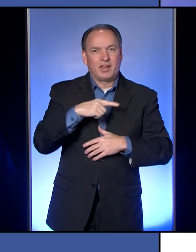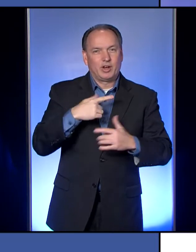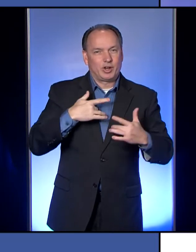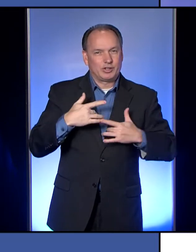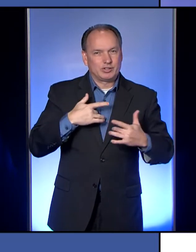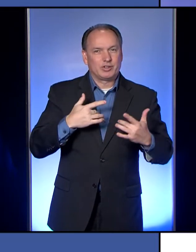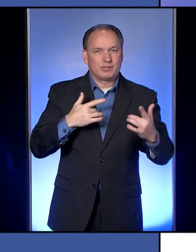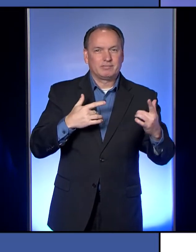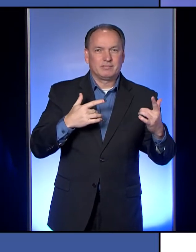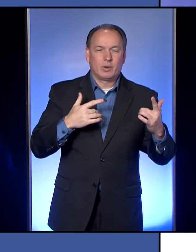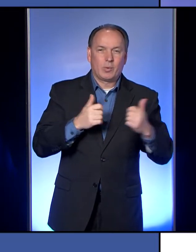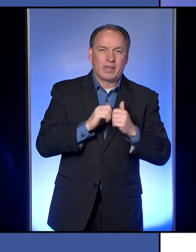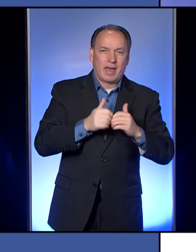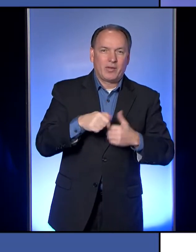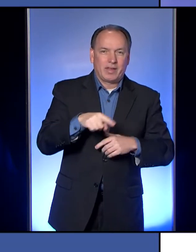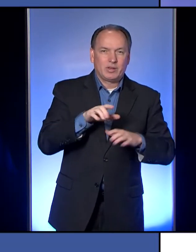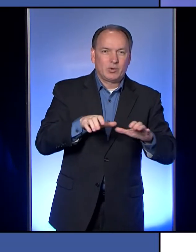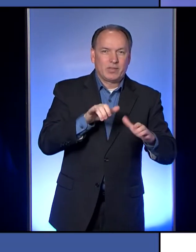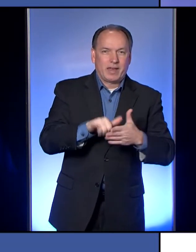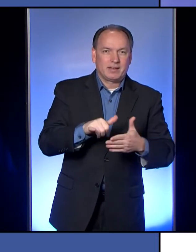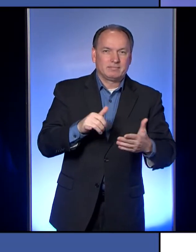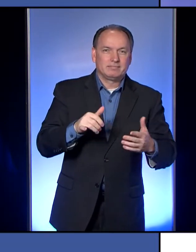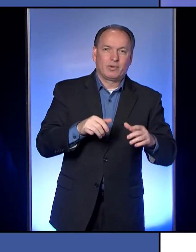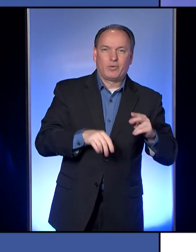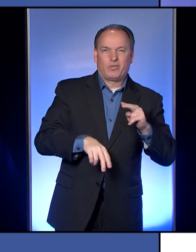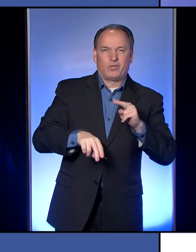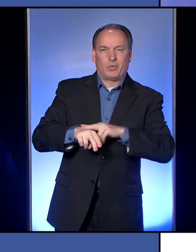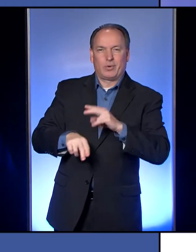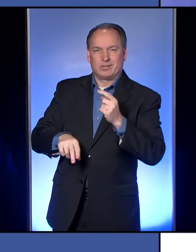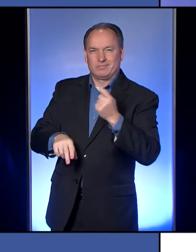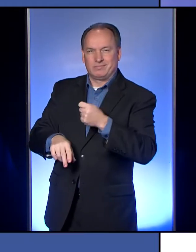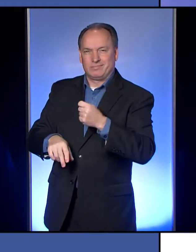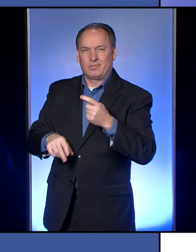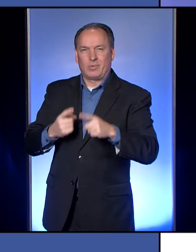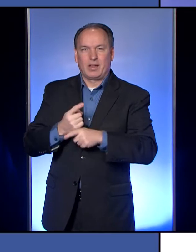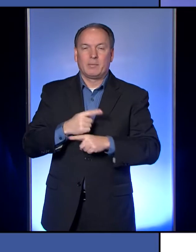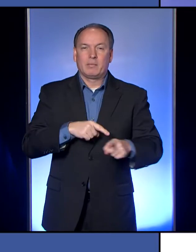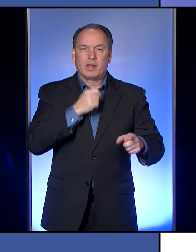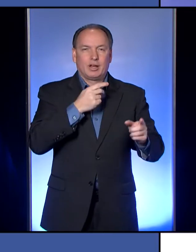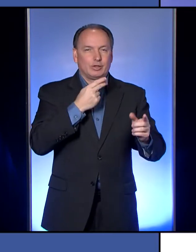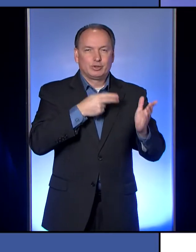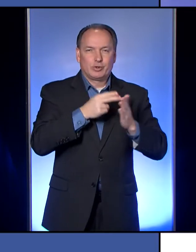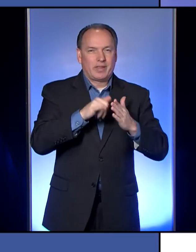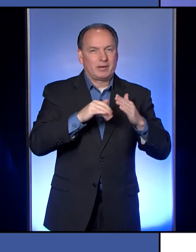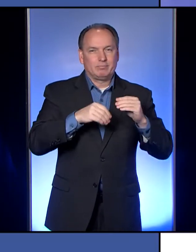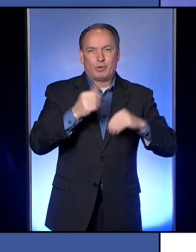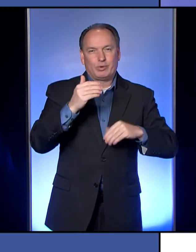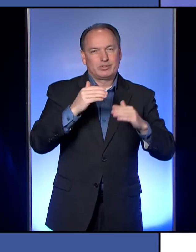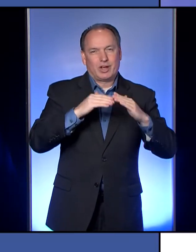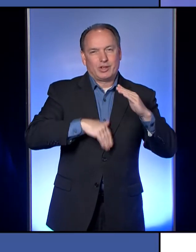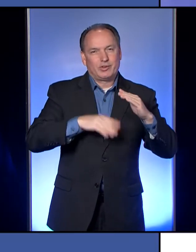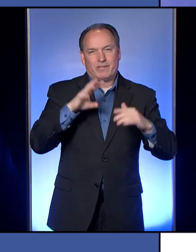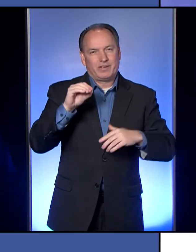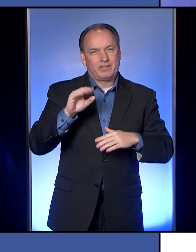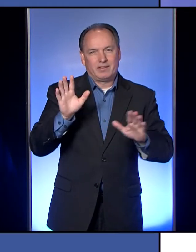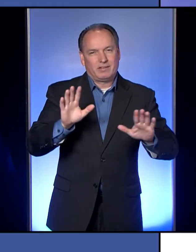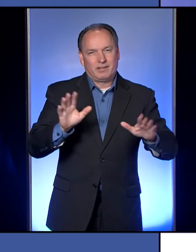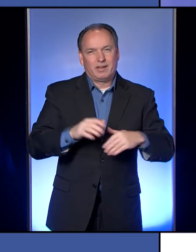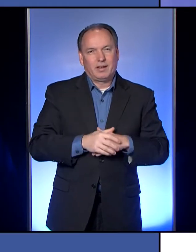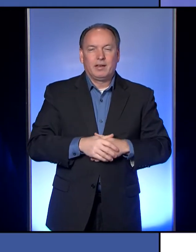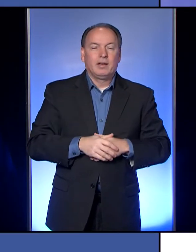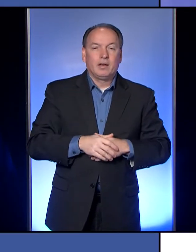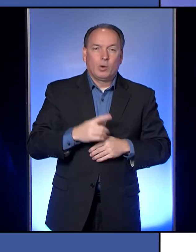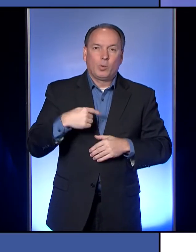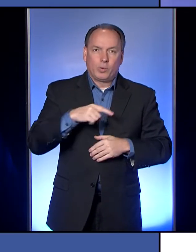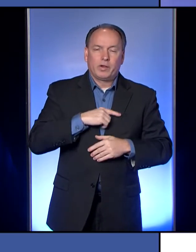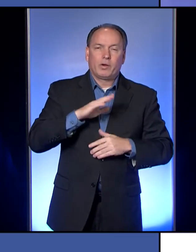with how they do that. So I'm not really sure that most of them are under 50. Um, and, uh, you know, I mean, we're,